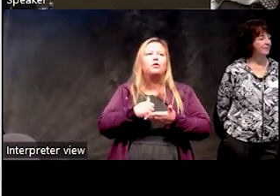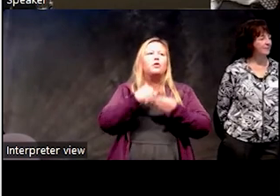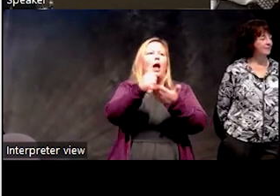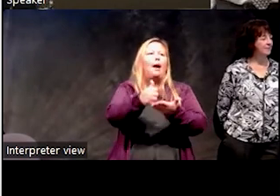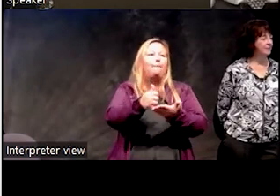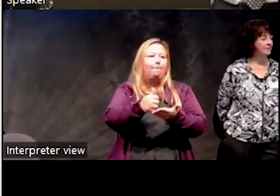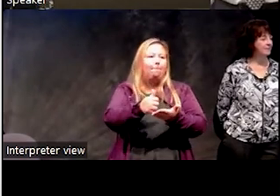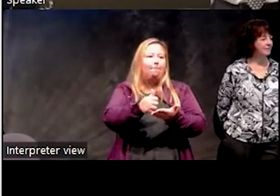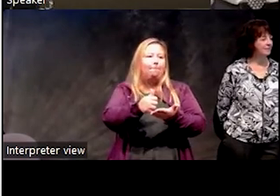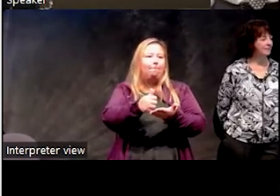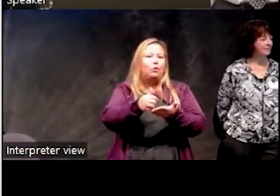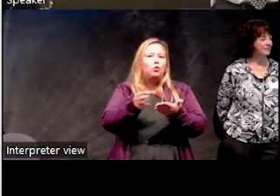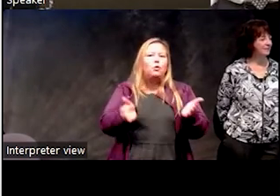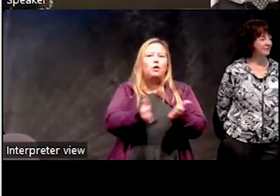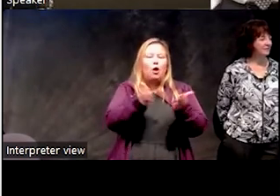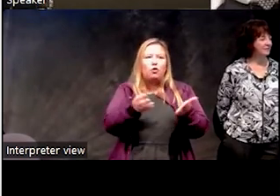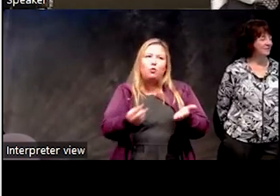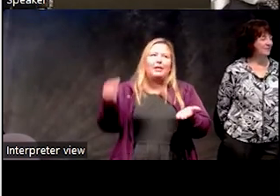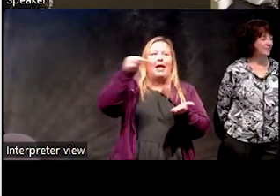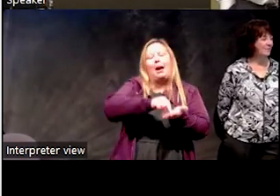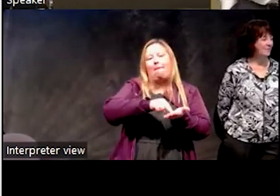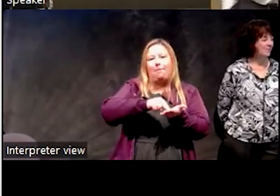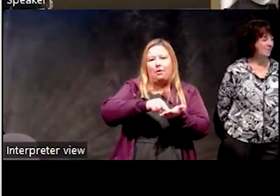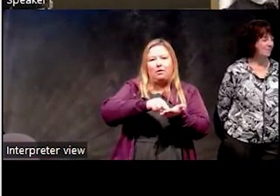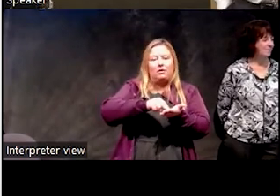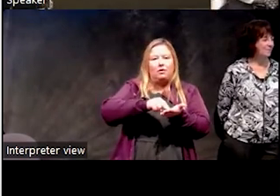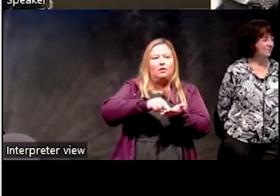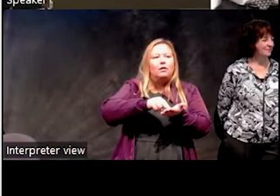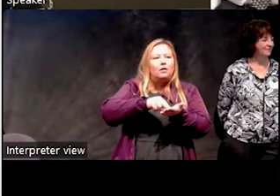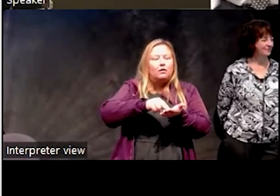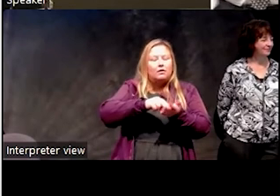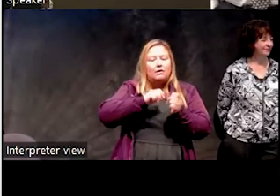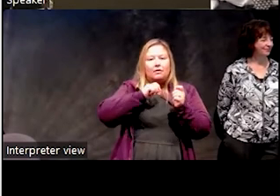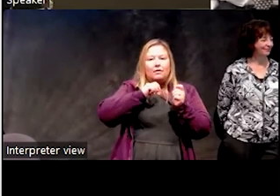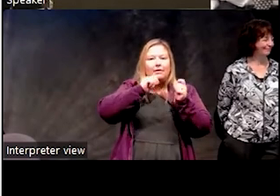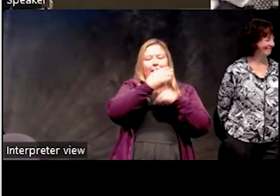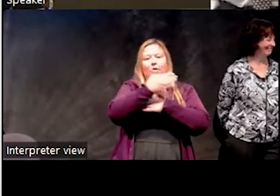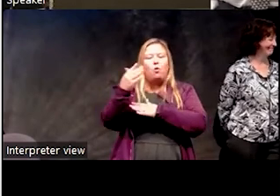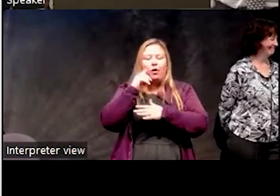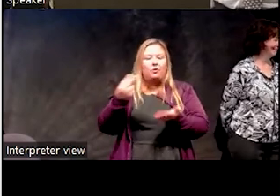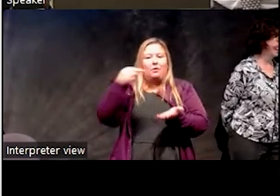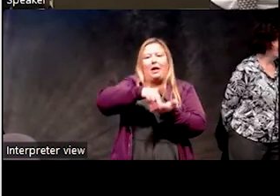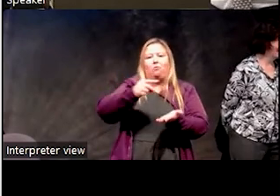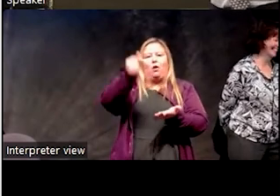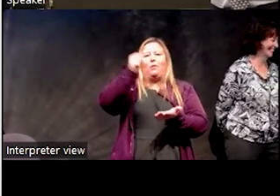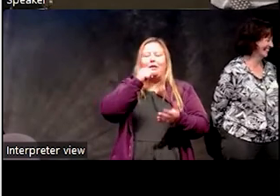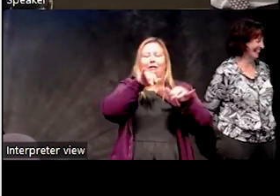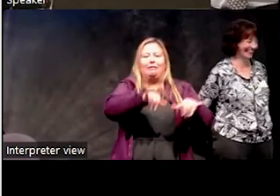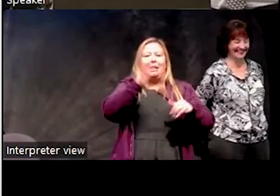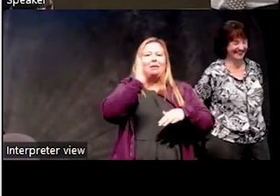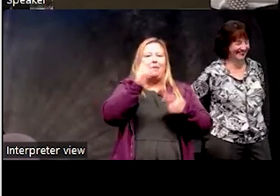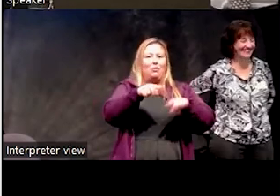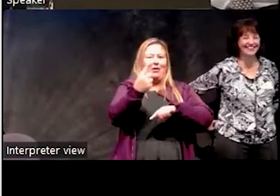people get out of bed in the morning to exceed restriction, uh, phases? Go ahead.